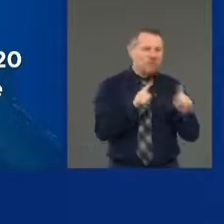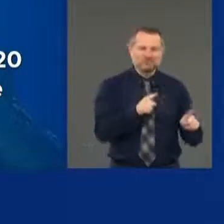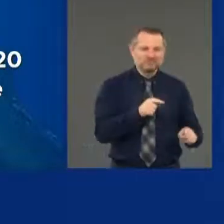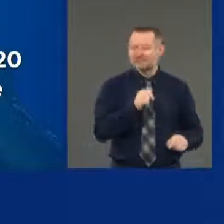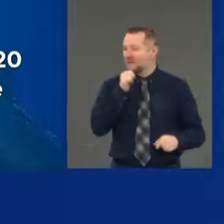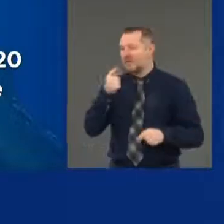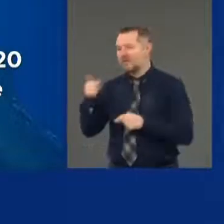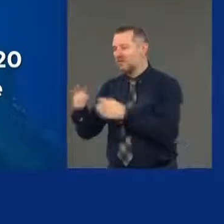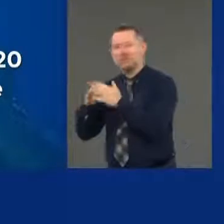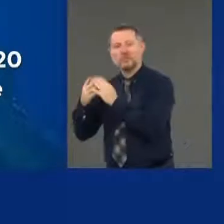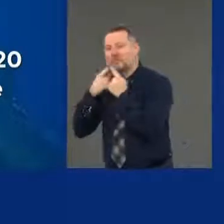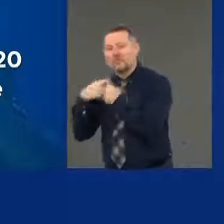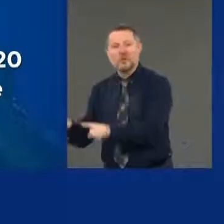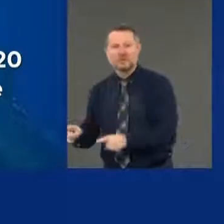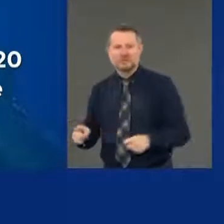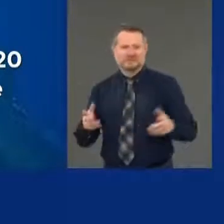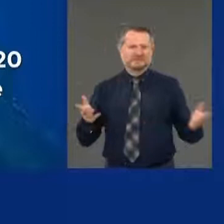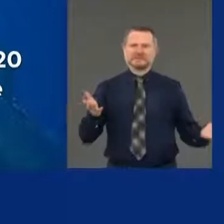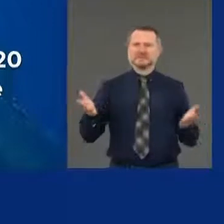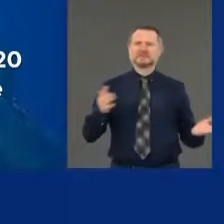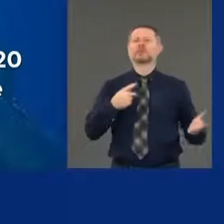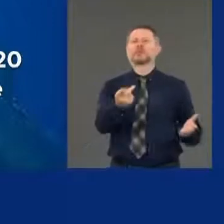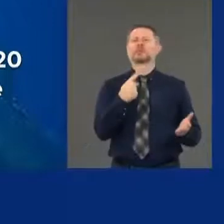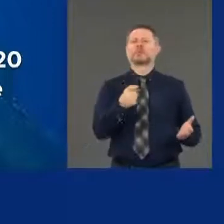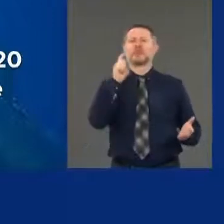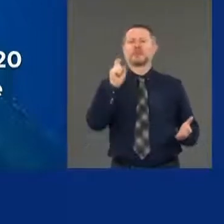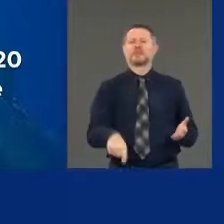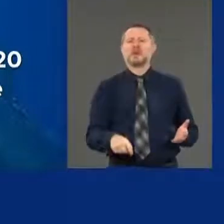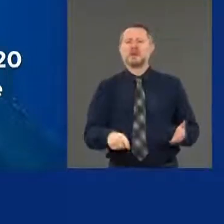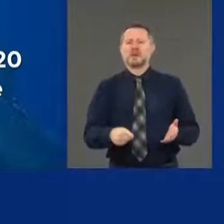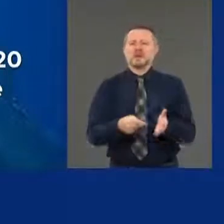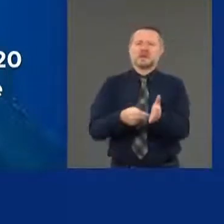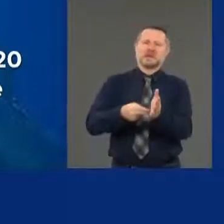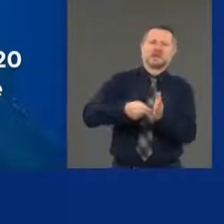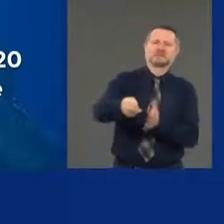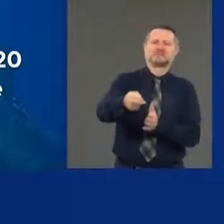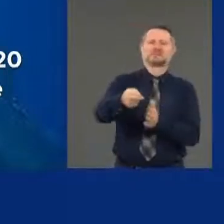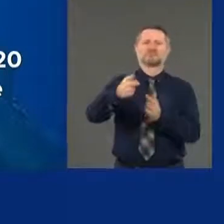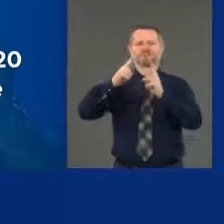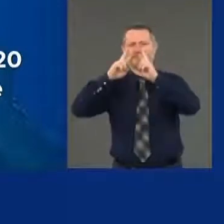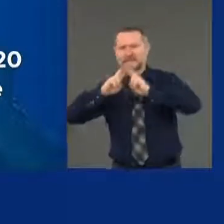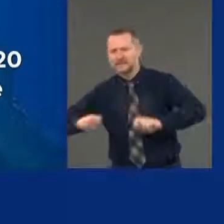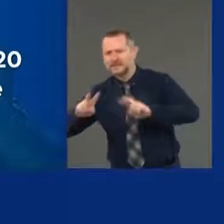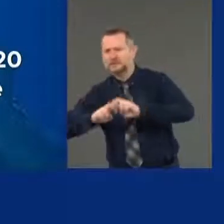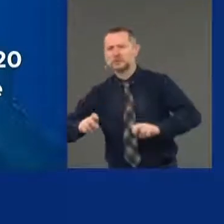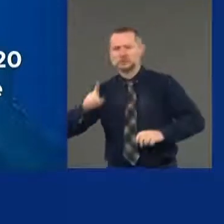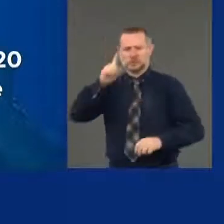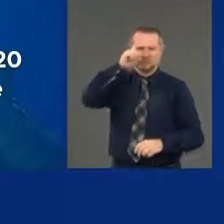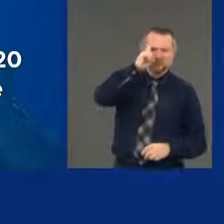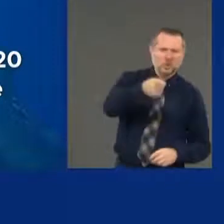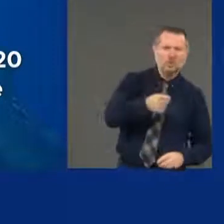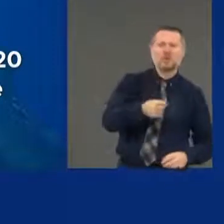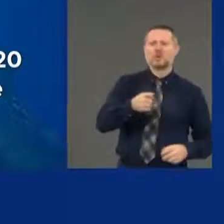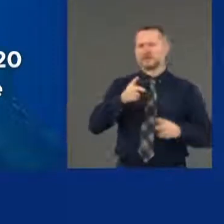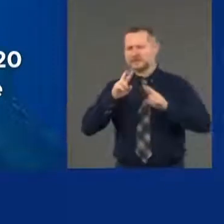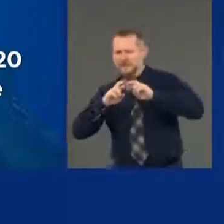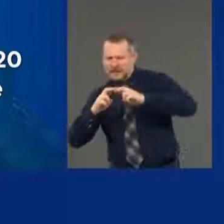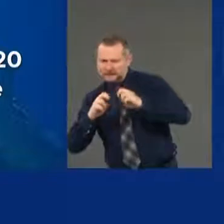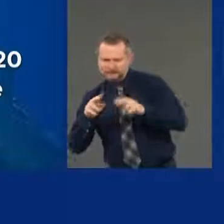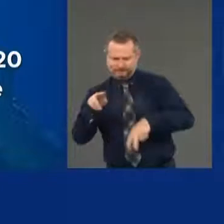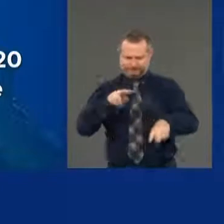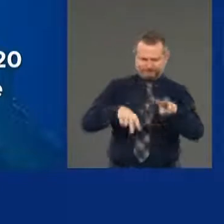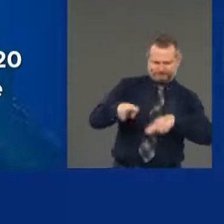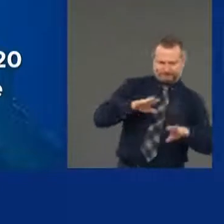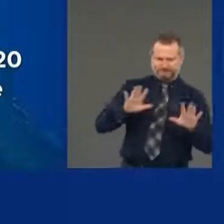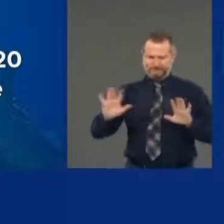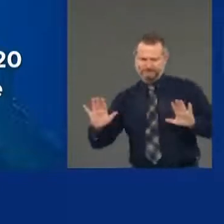So, we have to be honest in our analysis. We have to be smart in our analysis. It's